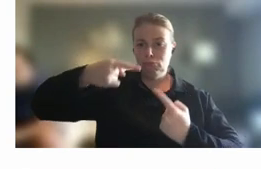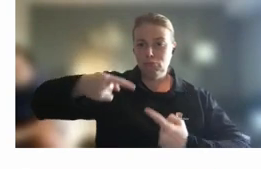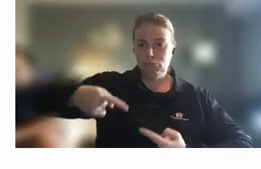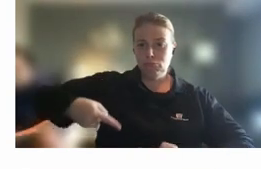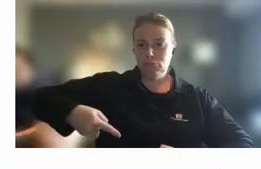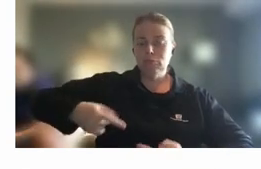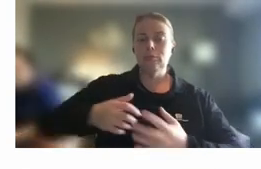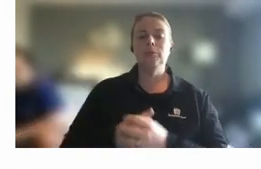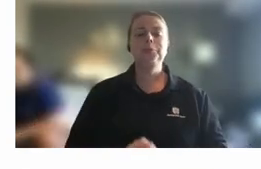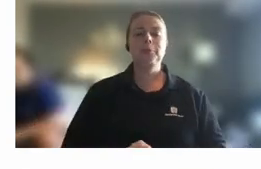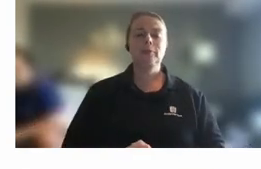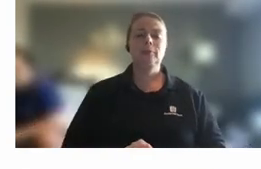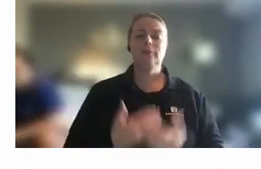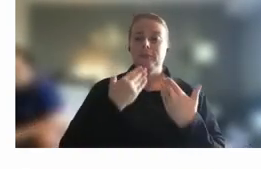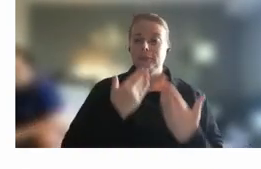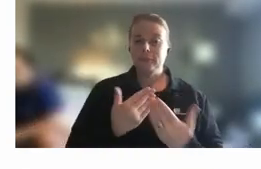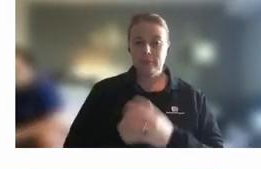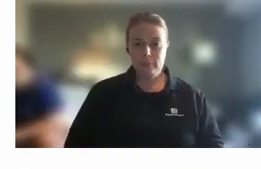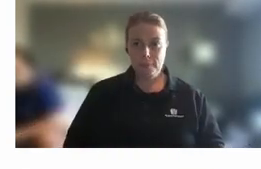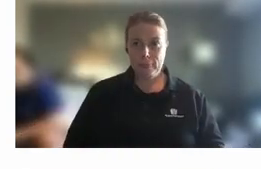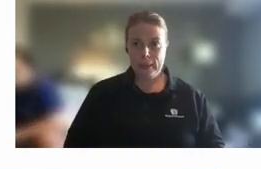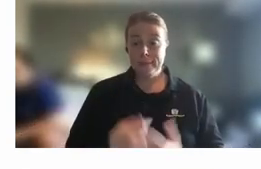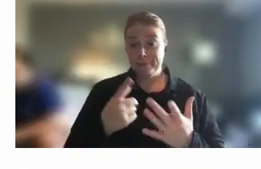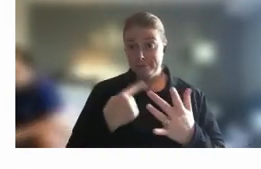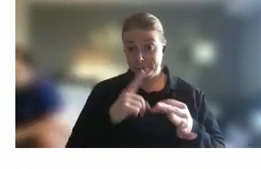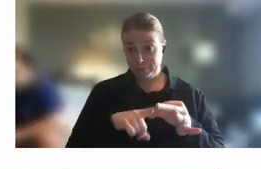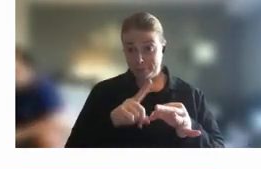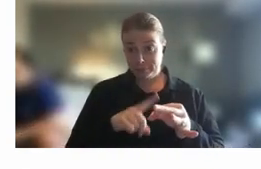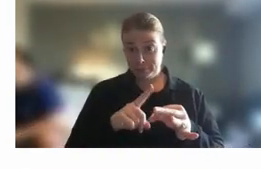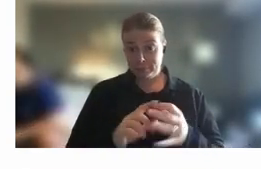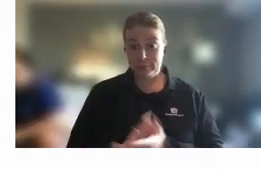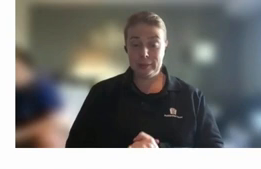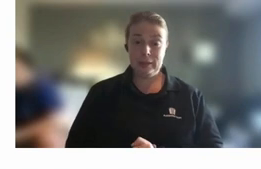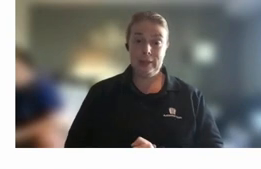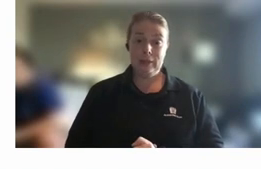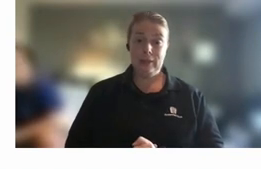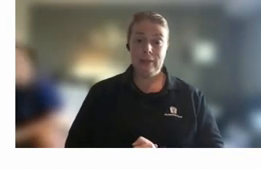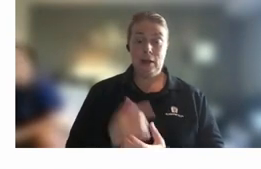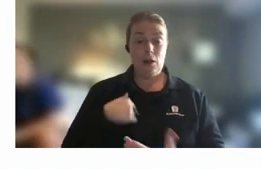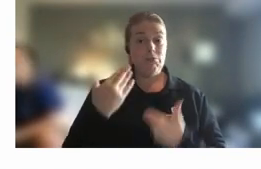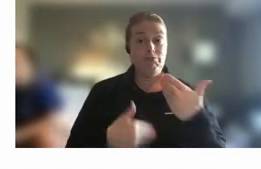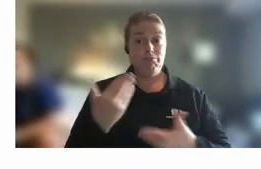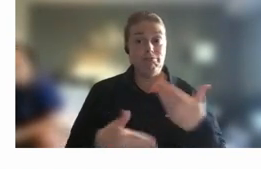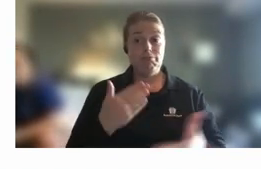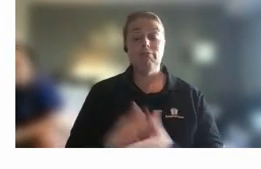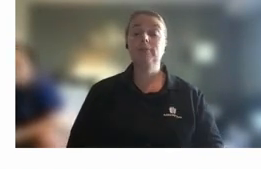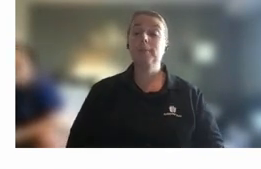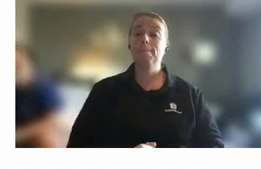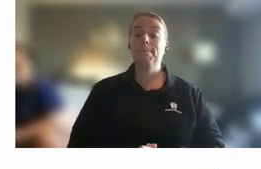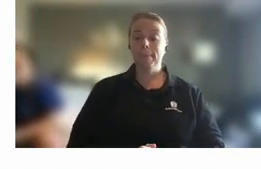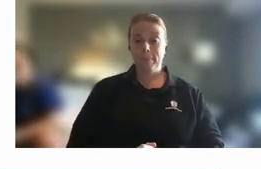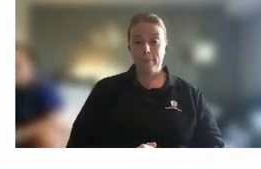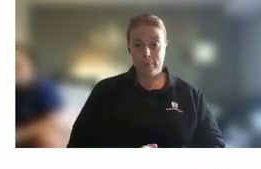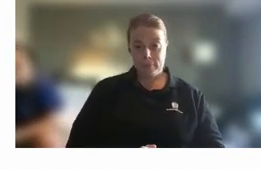things through so thank you another question has come through so i'll keep going um how can the